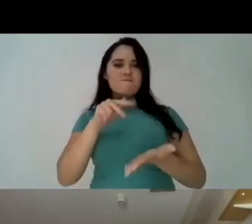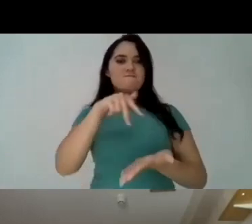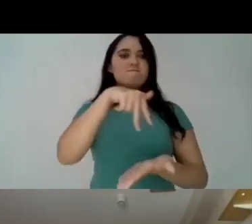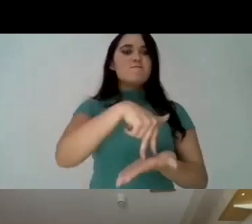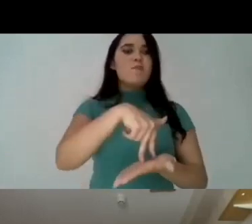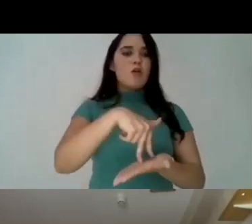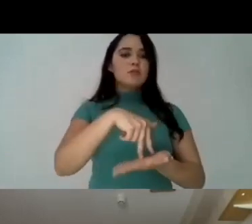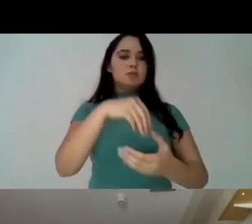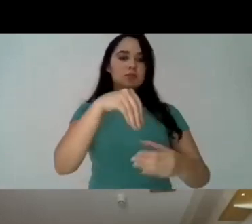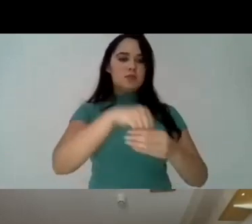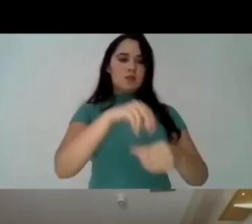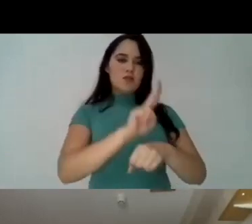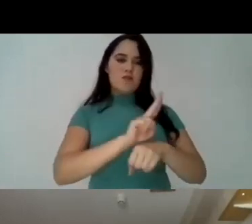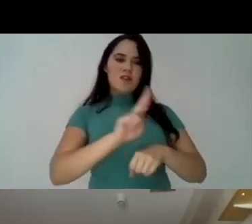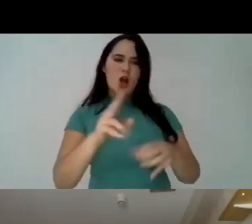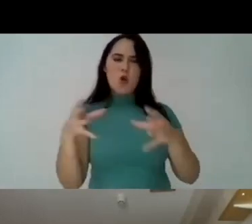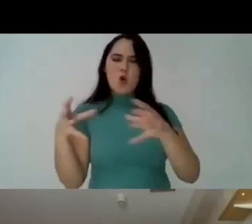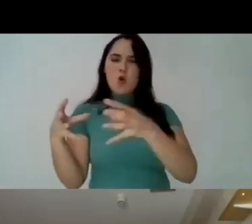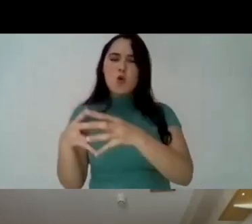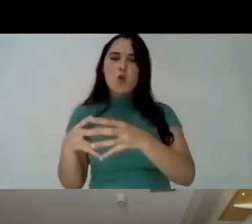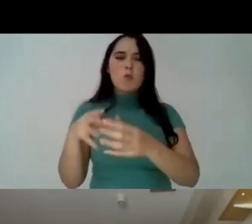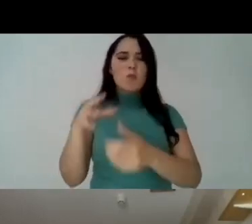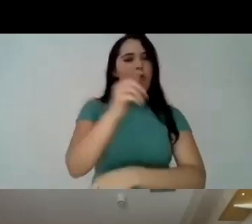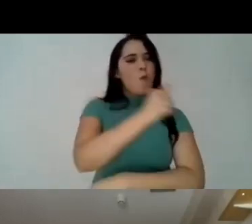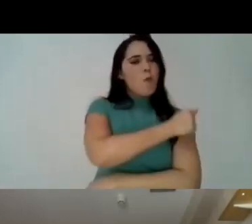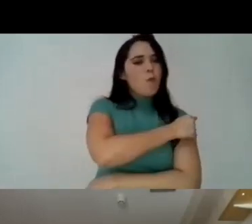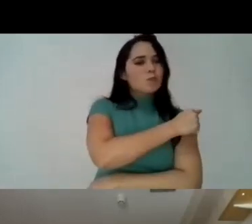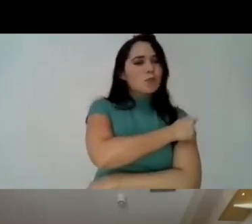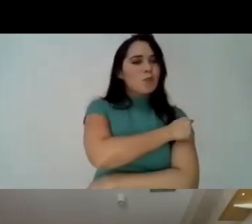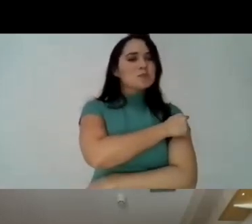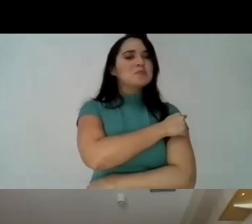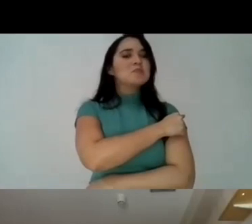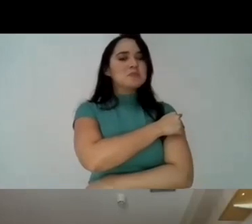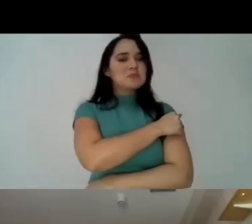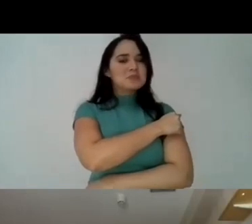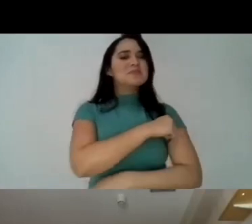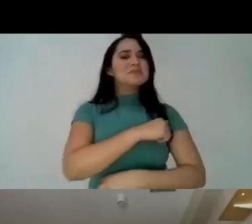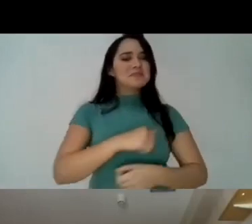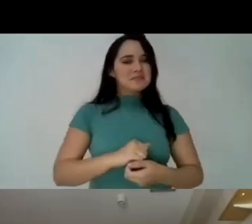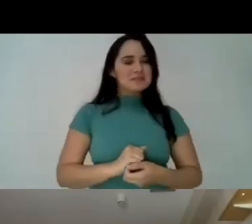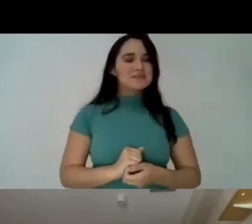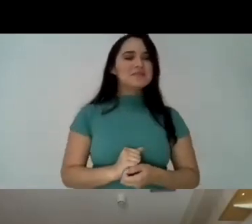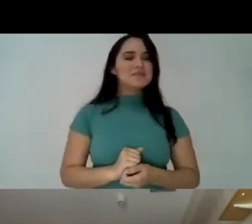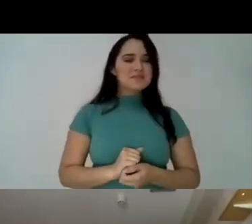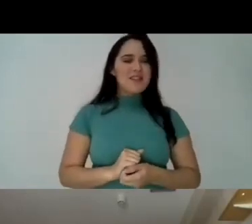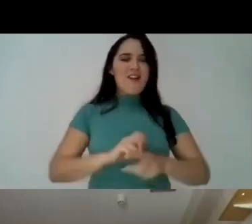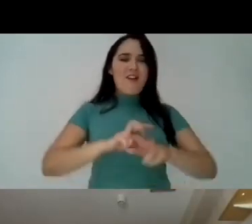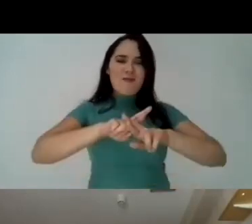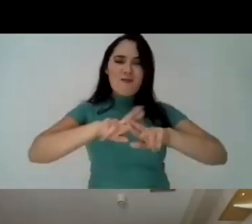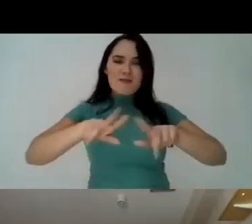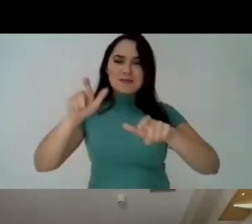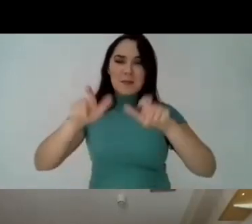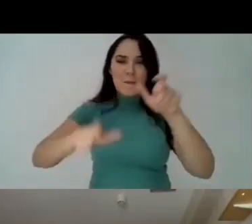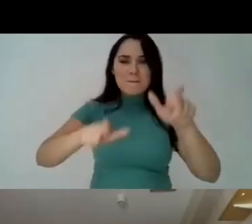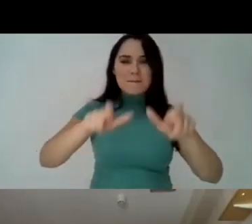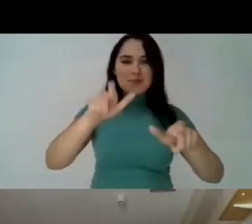talking about this at the university environment we see the students